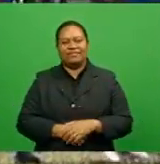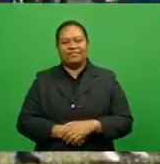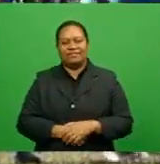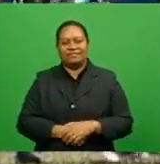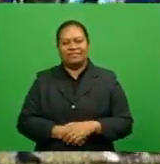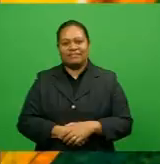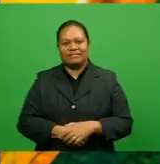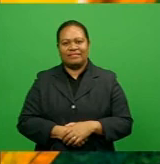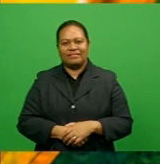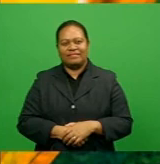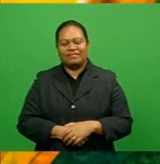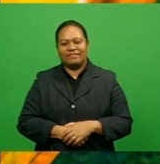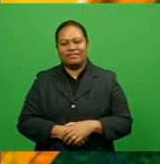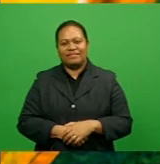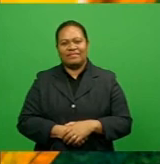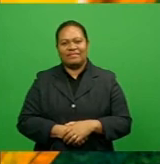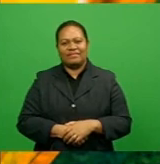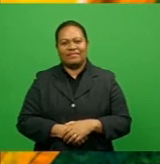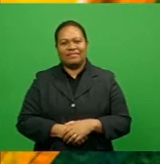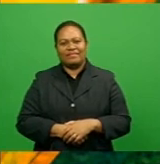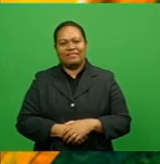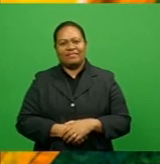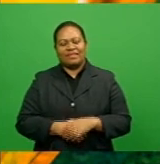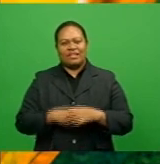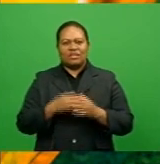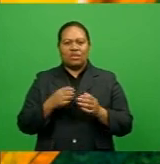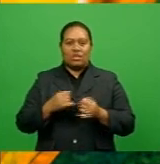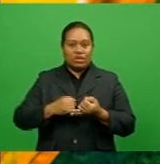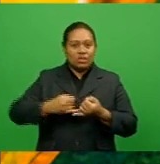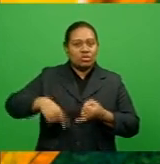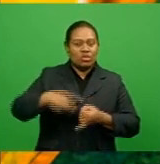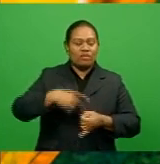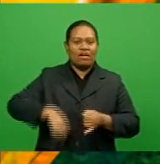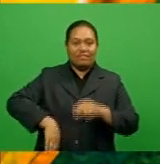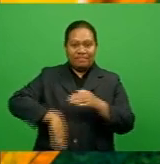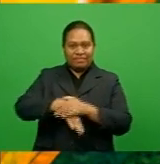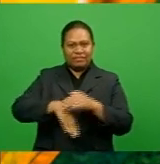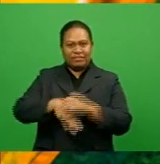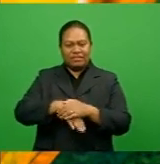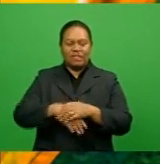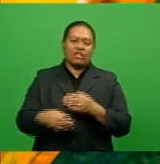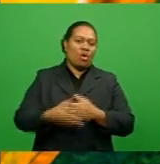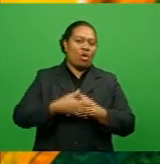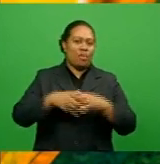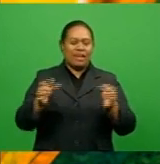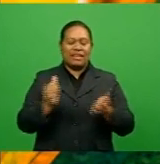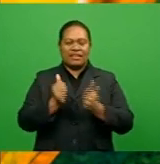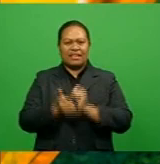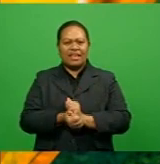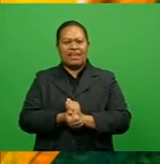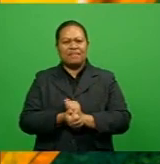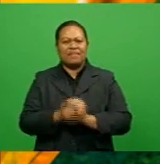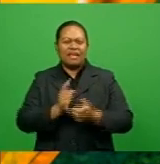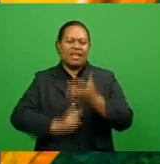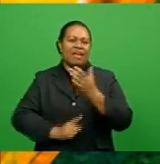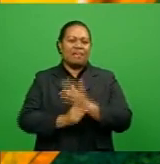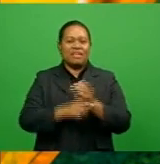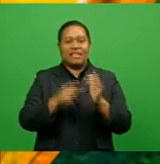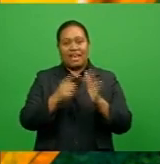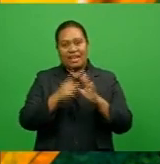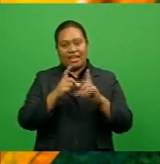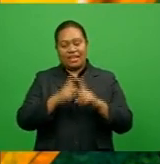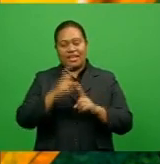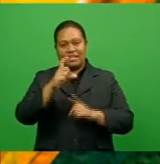FBC Sports. The Flow Valves Super Football side will play the opening match of the Premier Division in the Quartz Inter